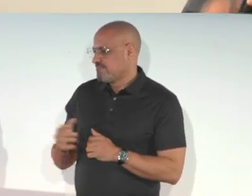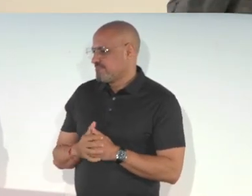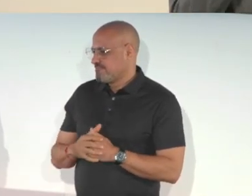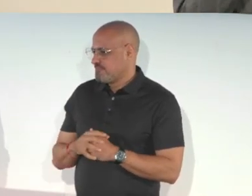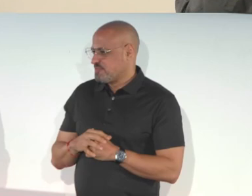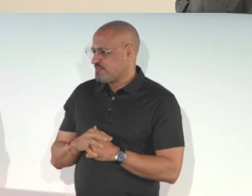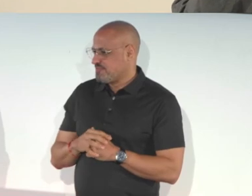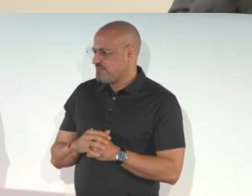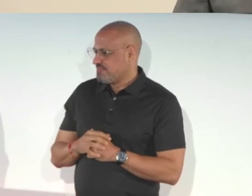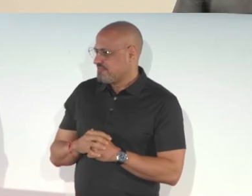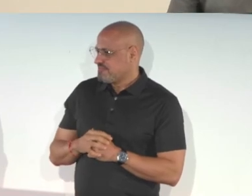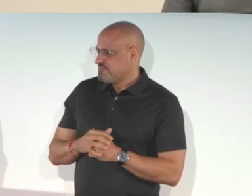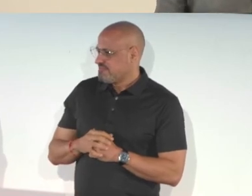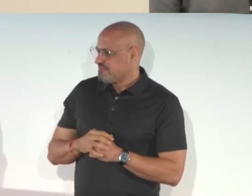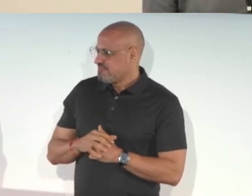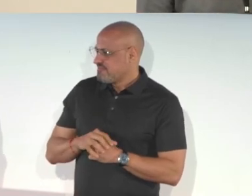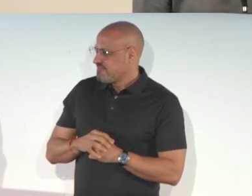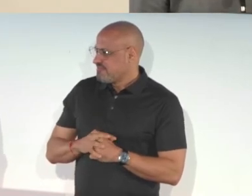Any questions?